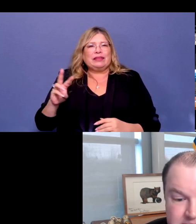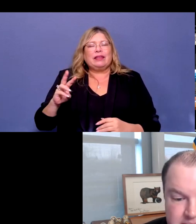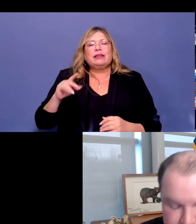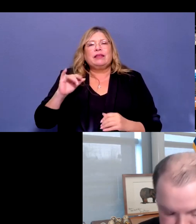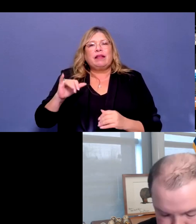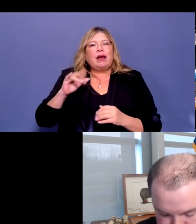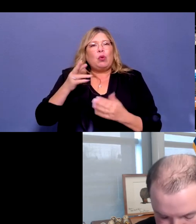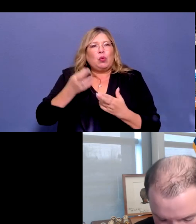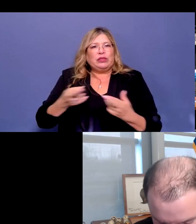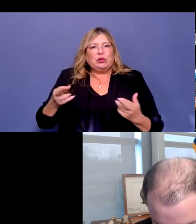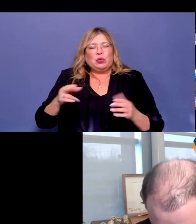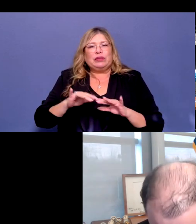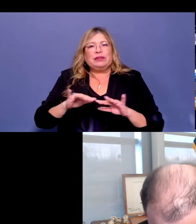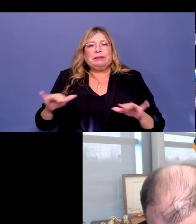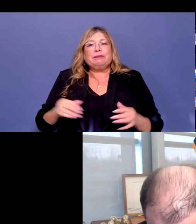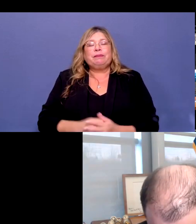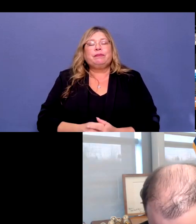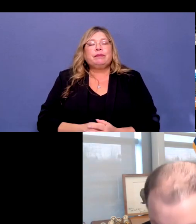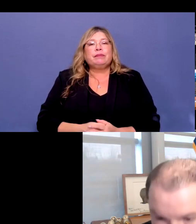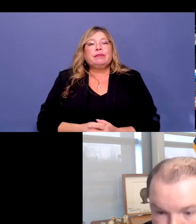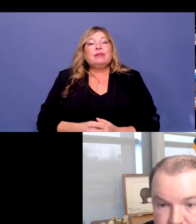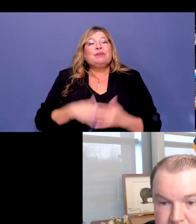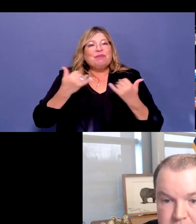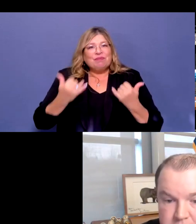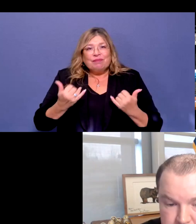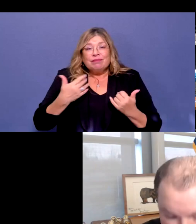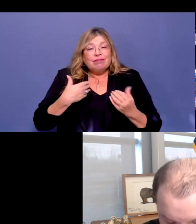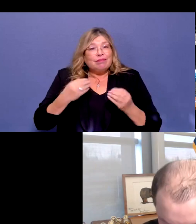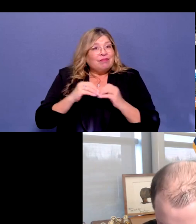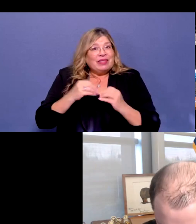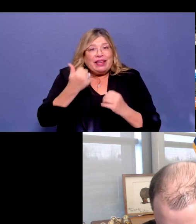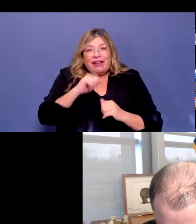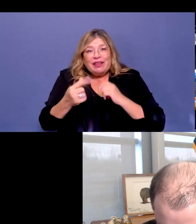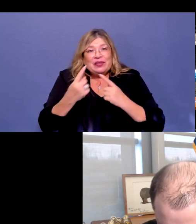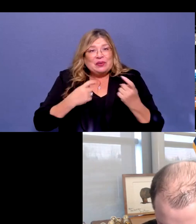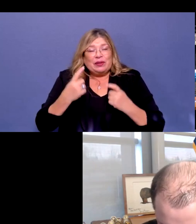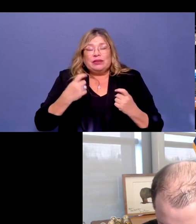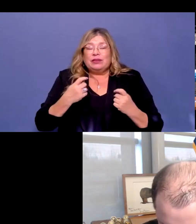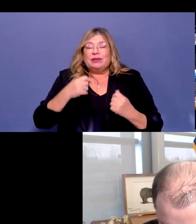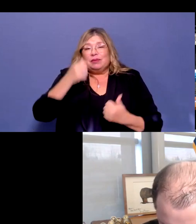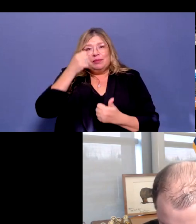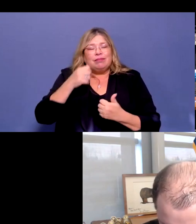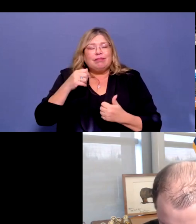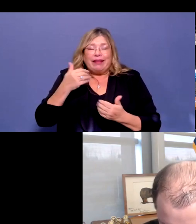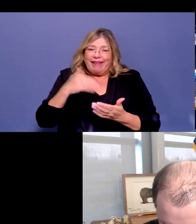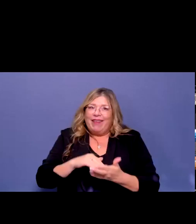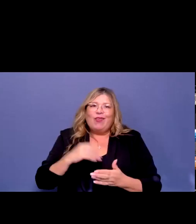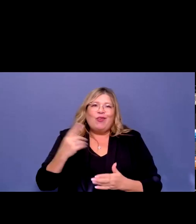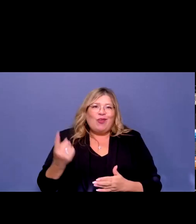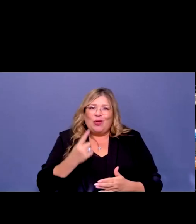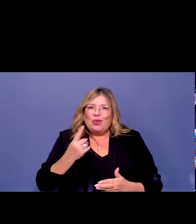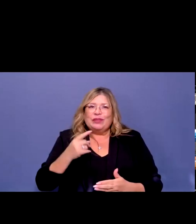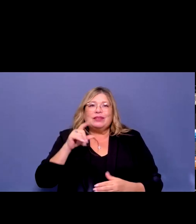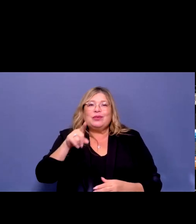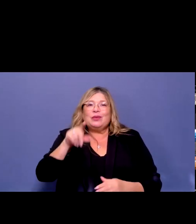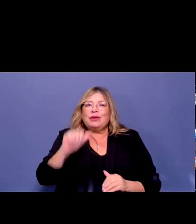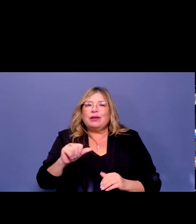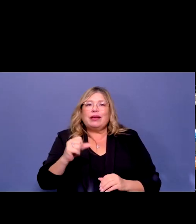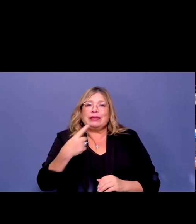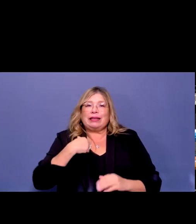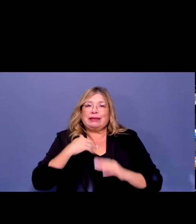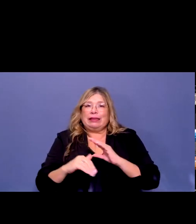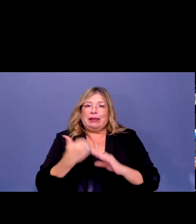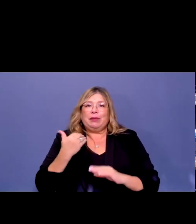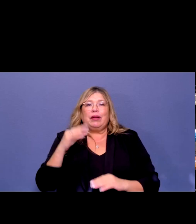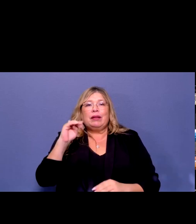whatnot. And last call for questions. Again, as always, you can shoot us an email, media at